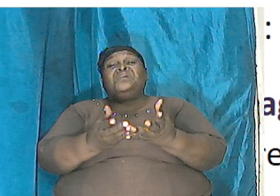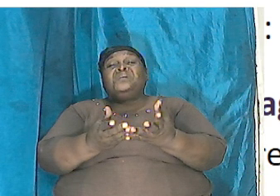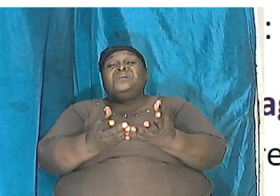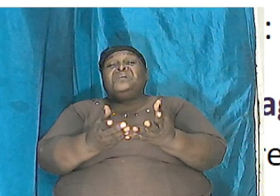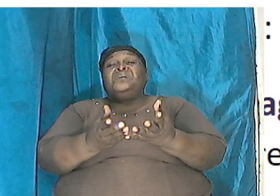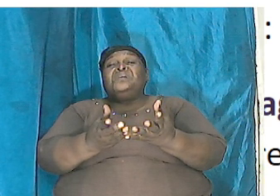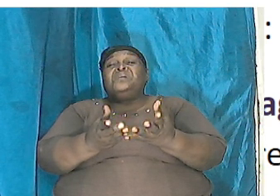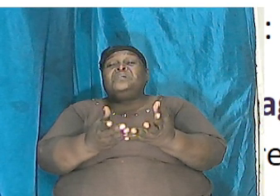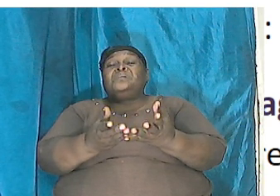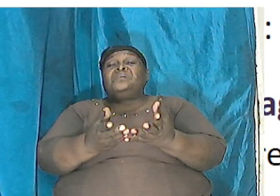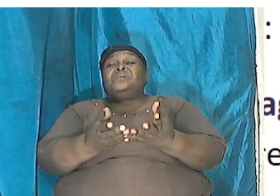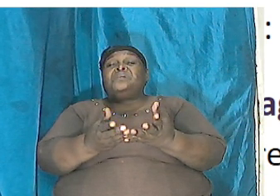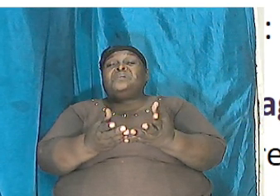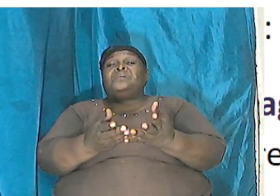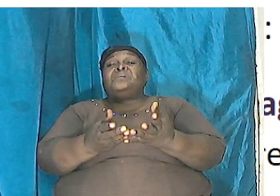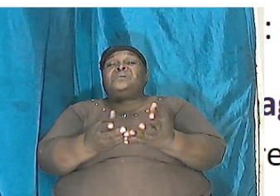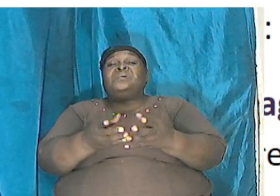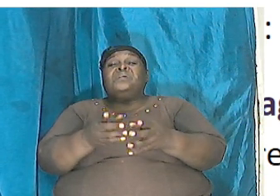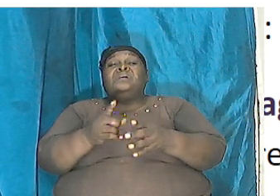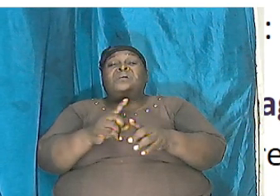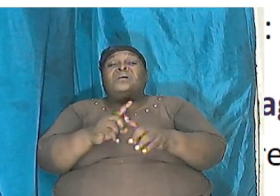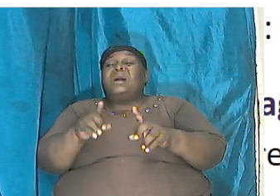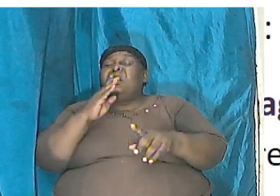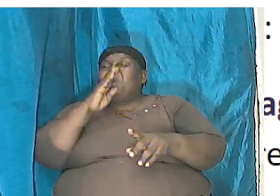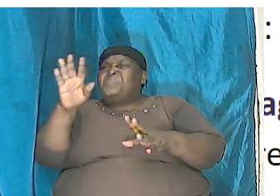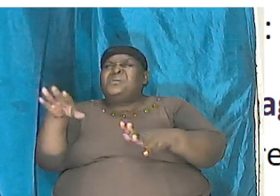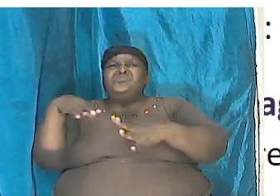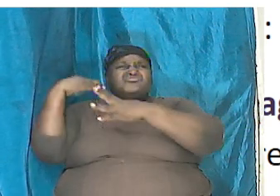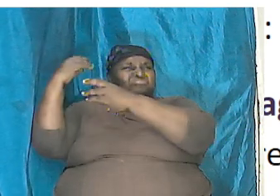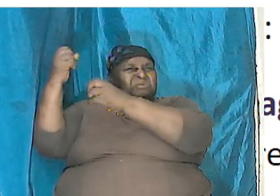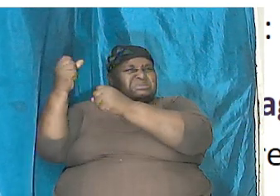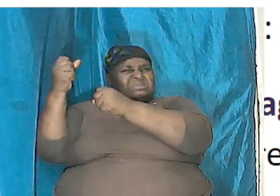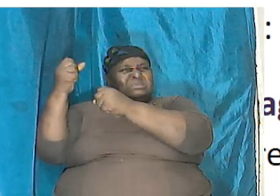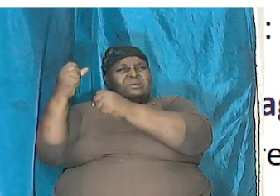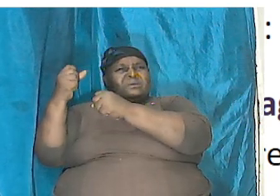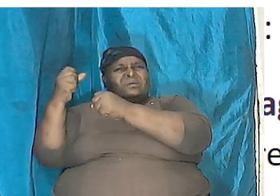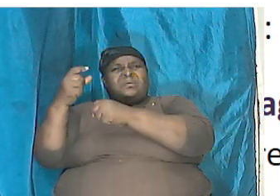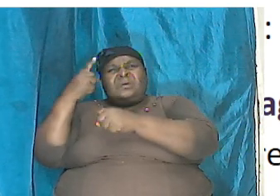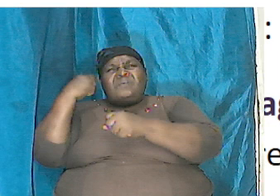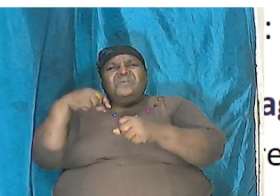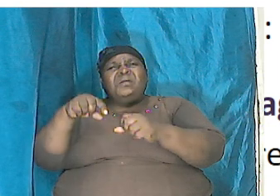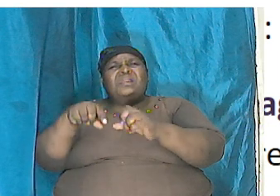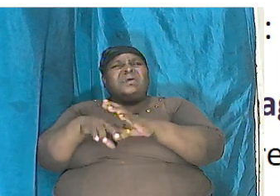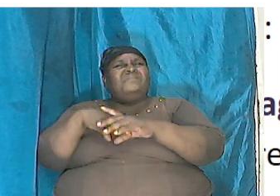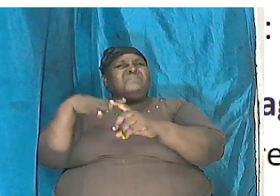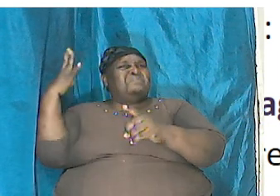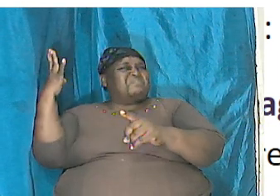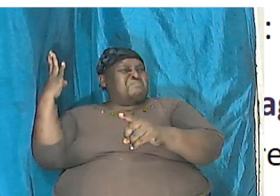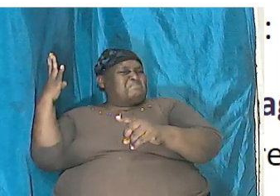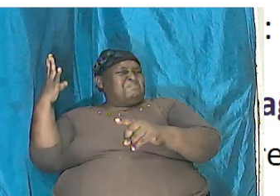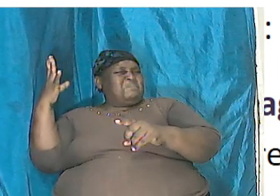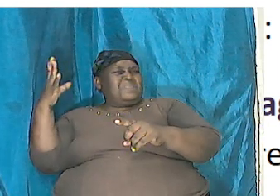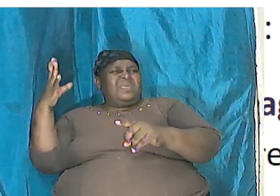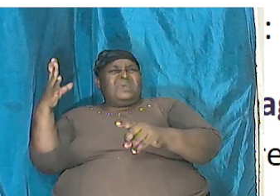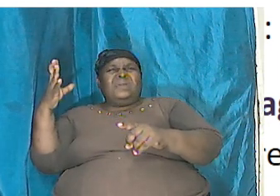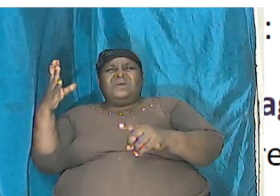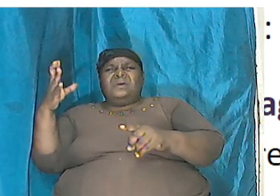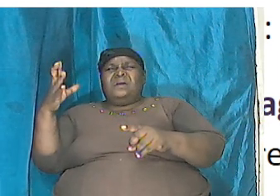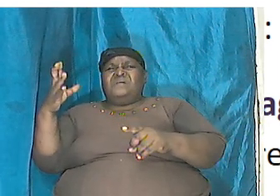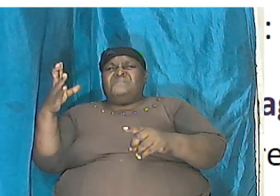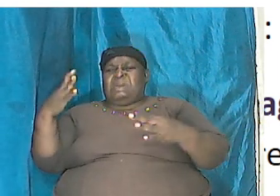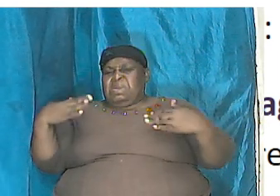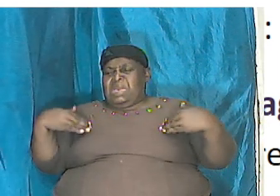call it now the bible cannot be trusted because it has left out an entire species